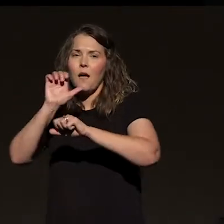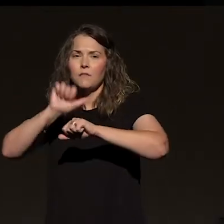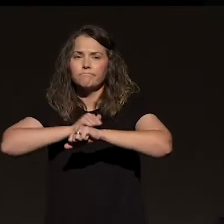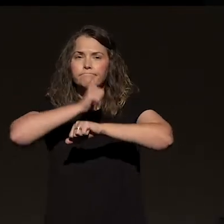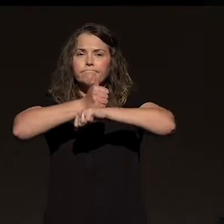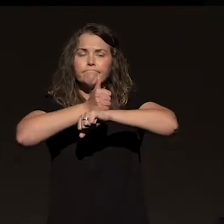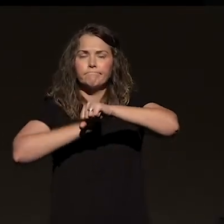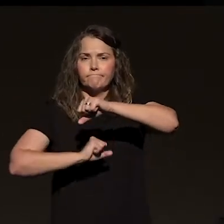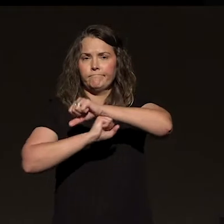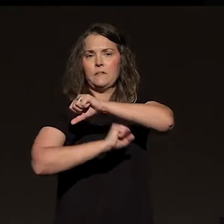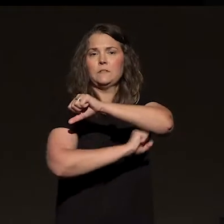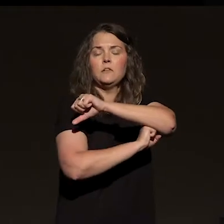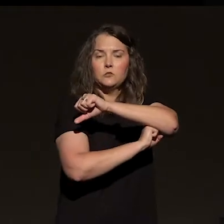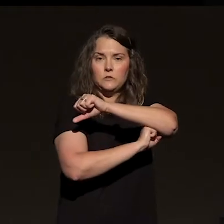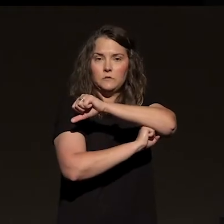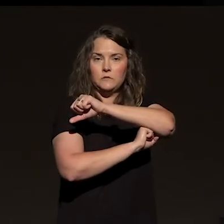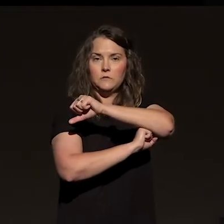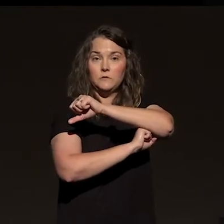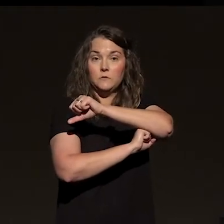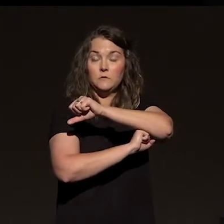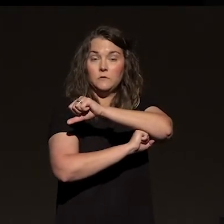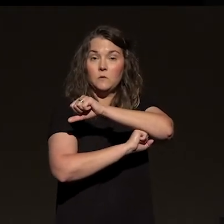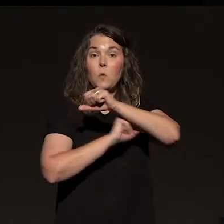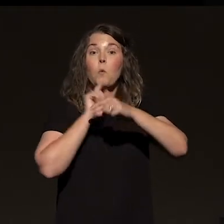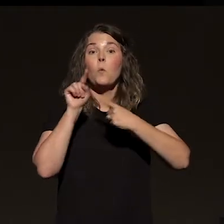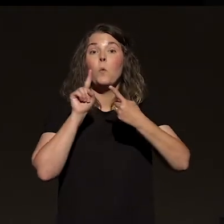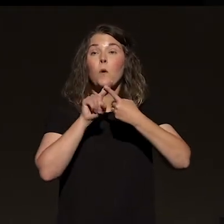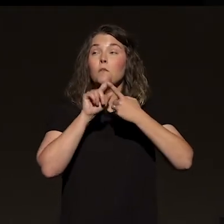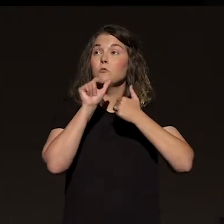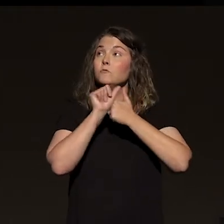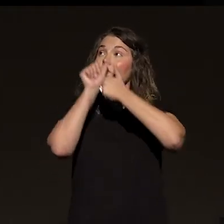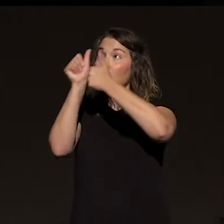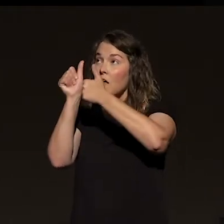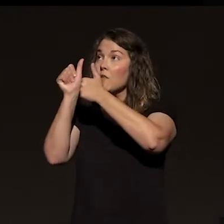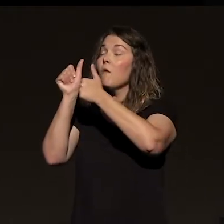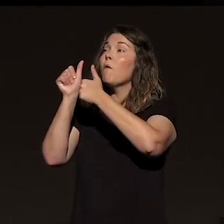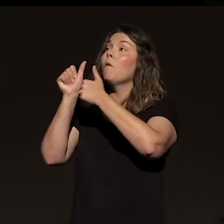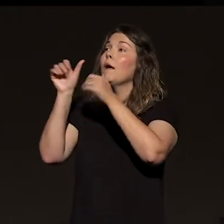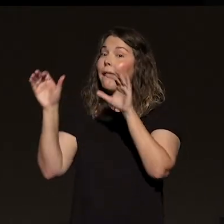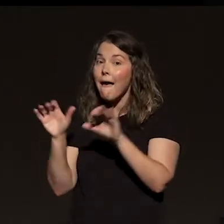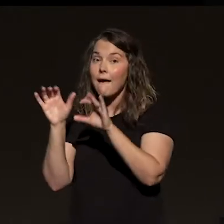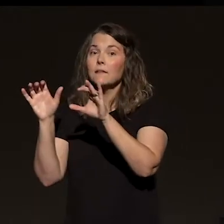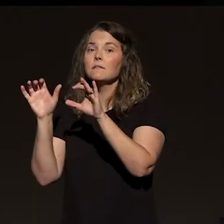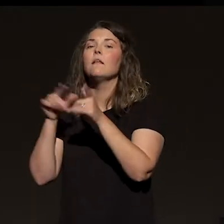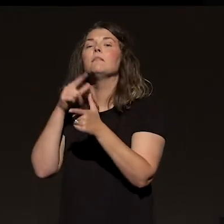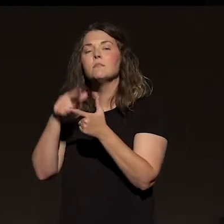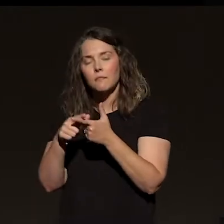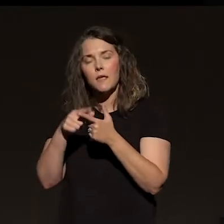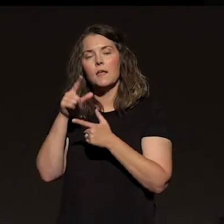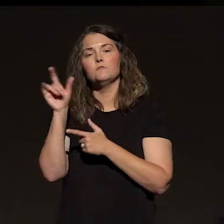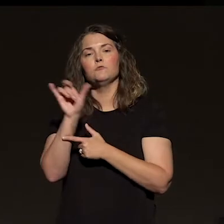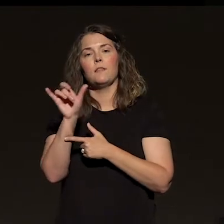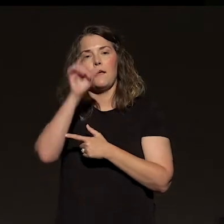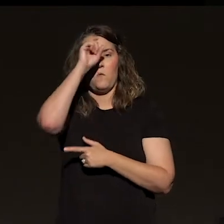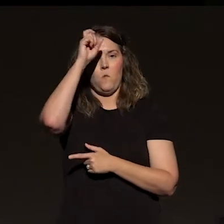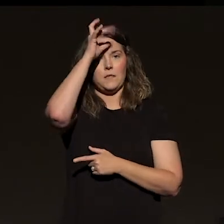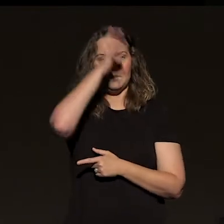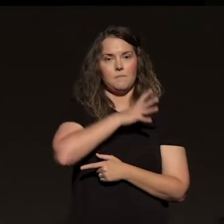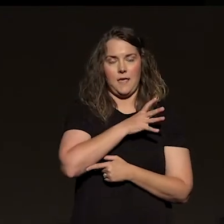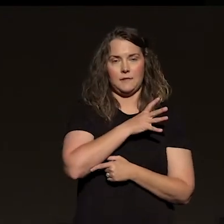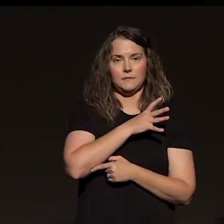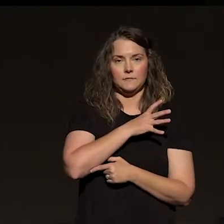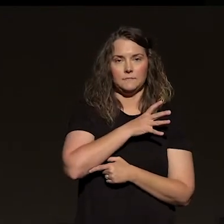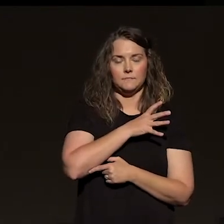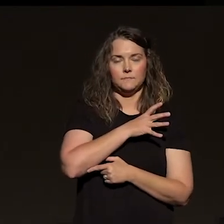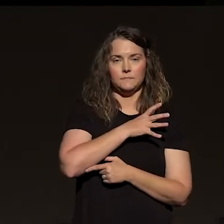on the foundation. When you act on them, that's when you're compared to a wise man who built his house on the rock. The